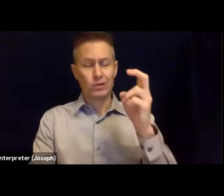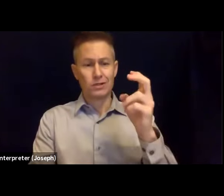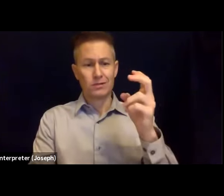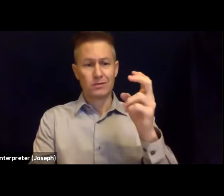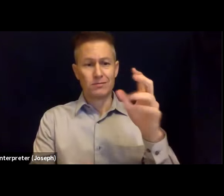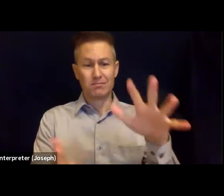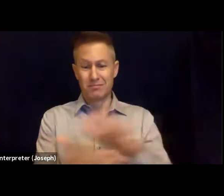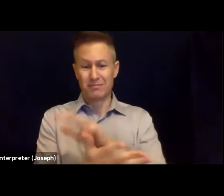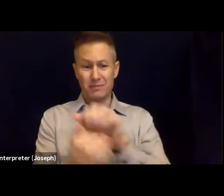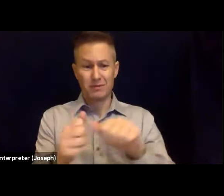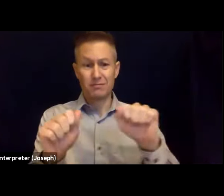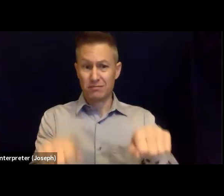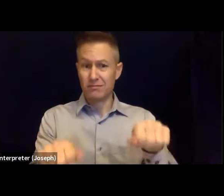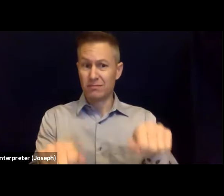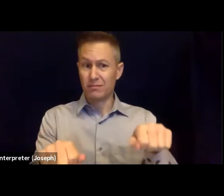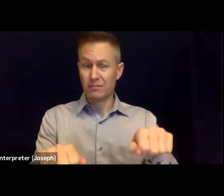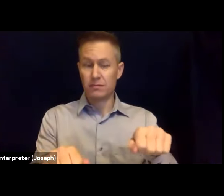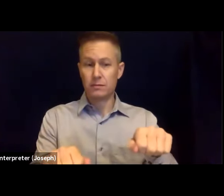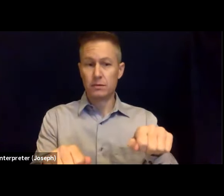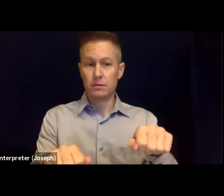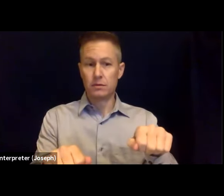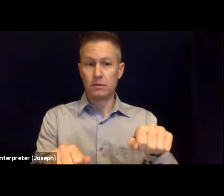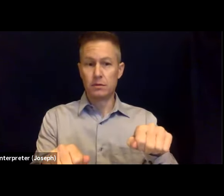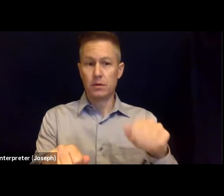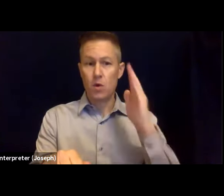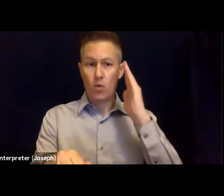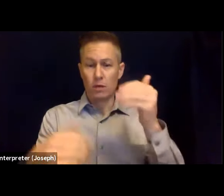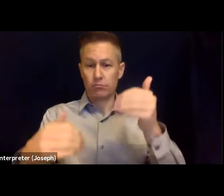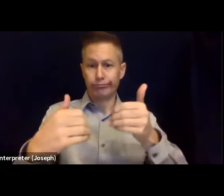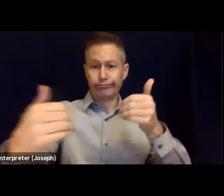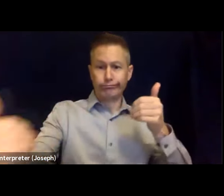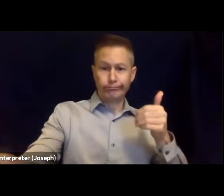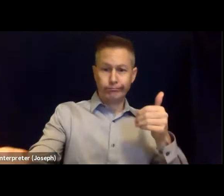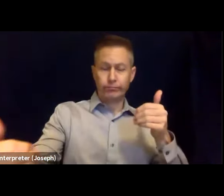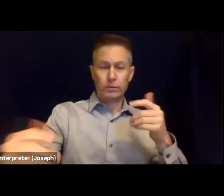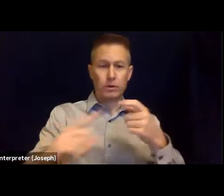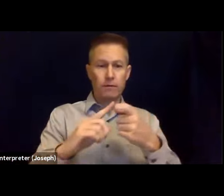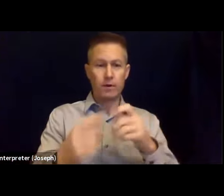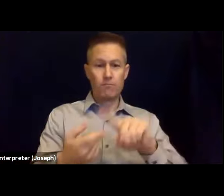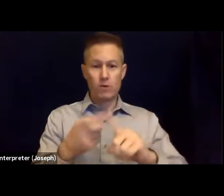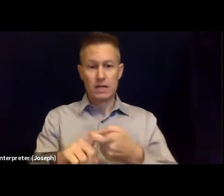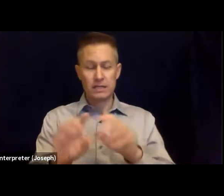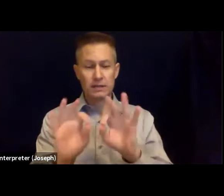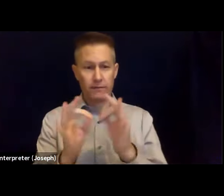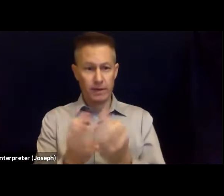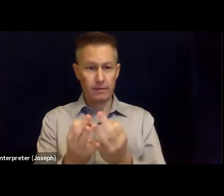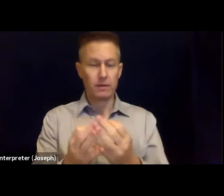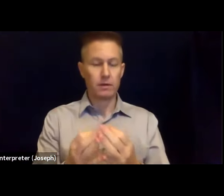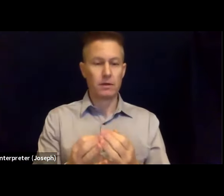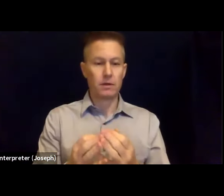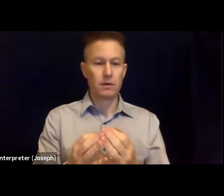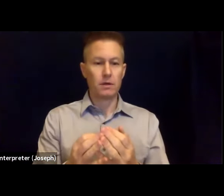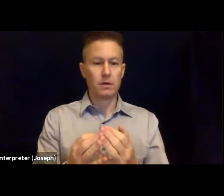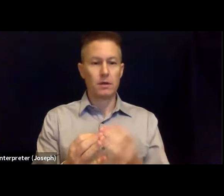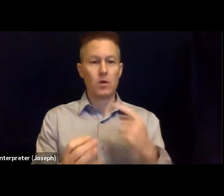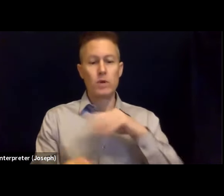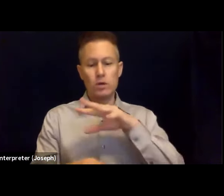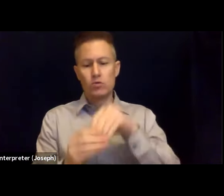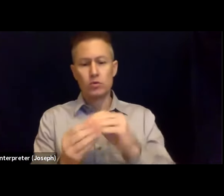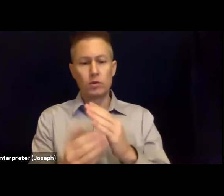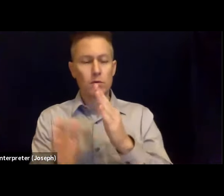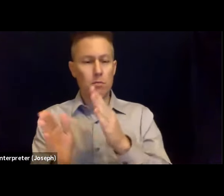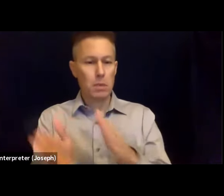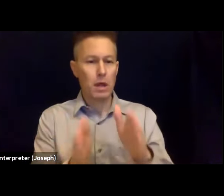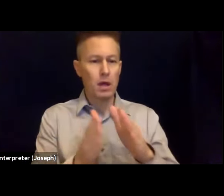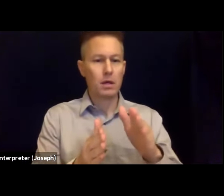we're going to be potentially apart from each other for a period of time. And so as part of our plan, we build an emergency communication